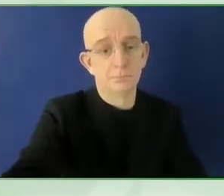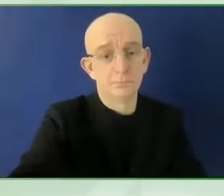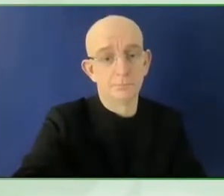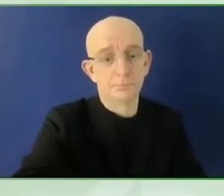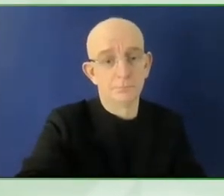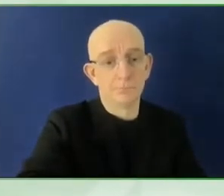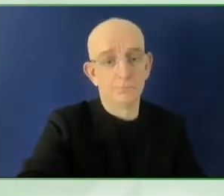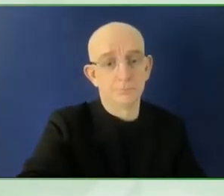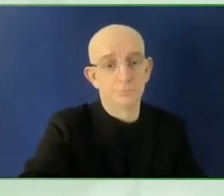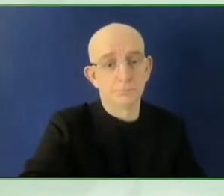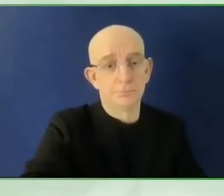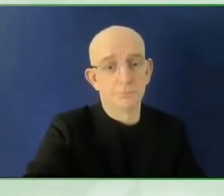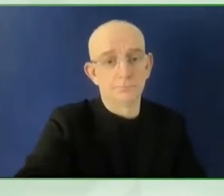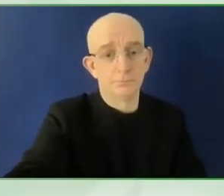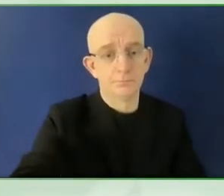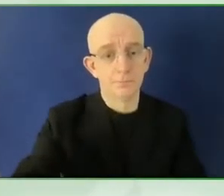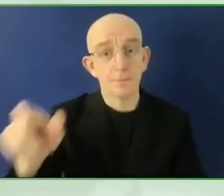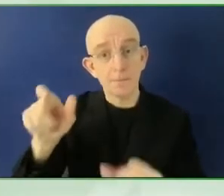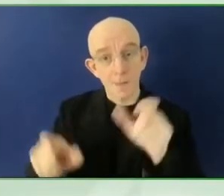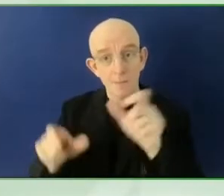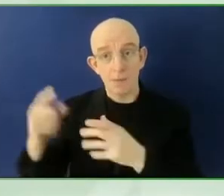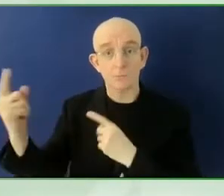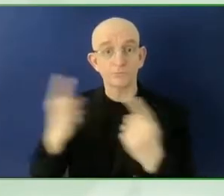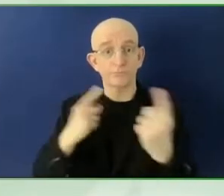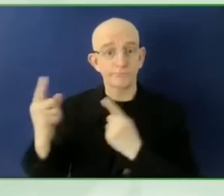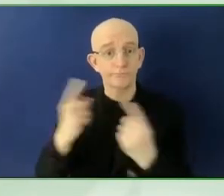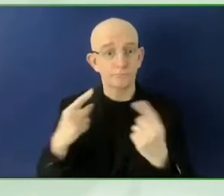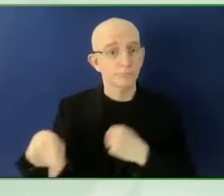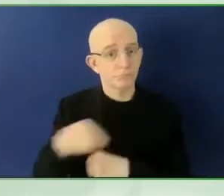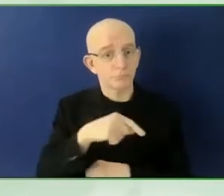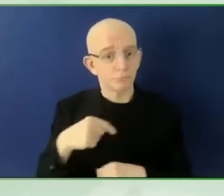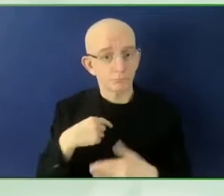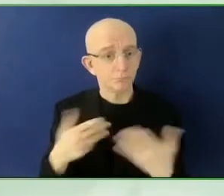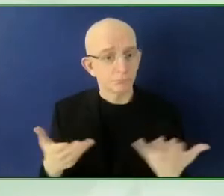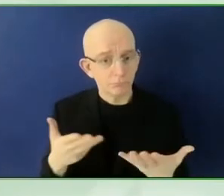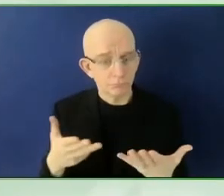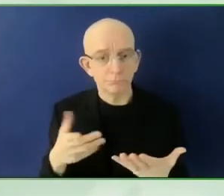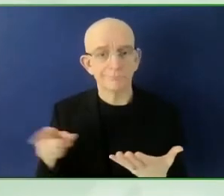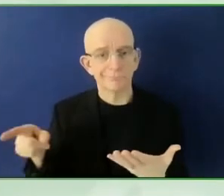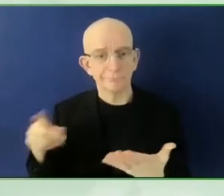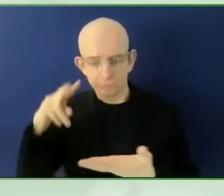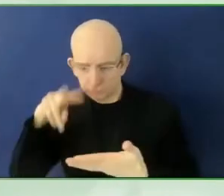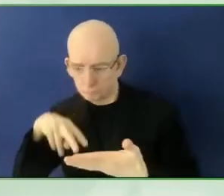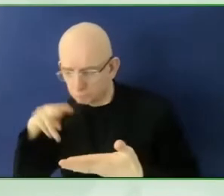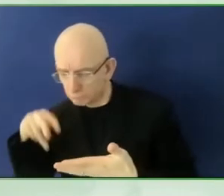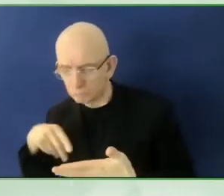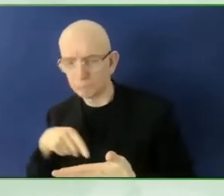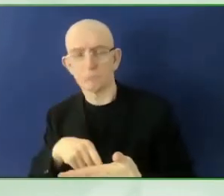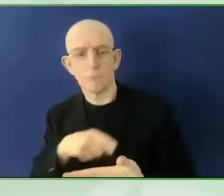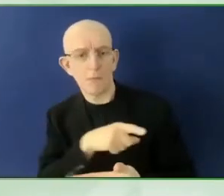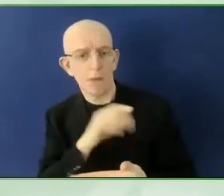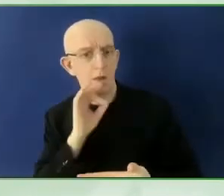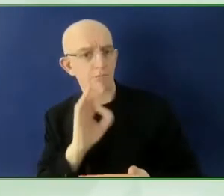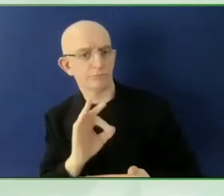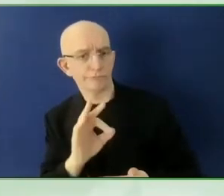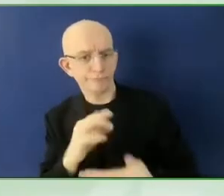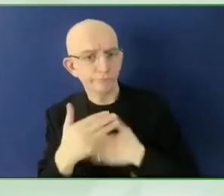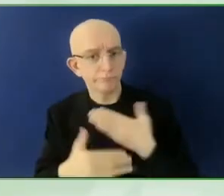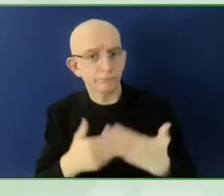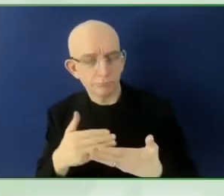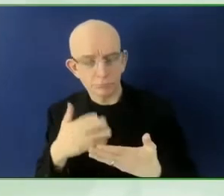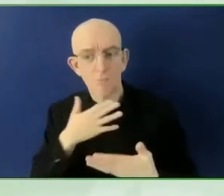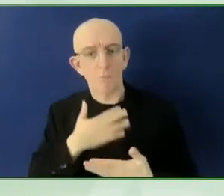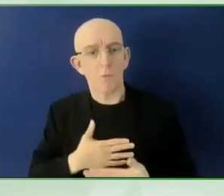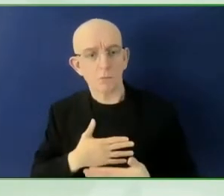social media channels as well and on our website. Now, Kearns, I understand that Be My Eyes has really